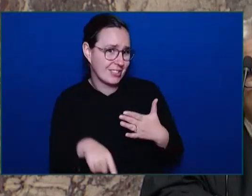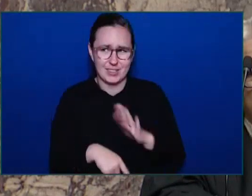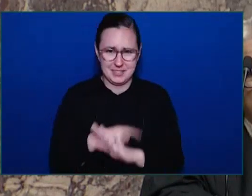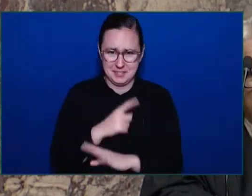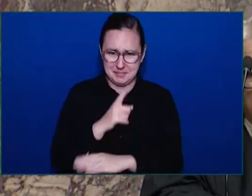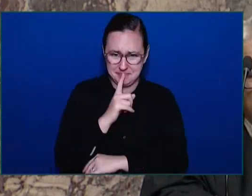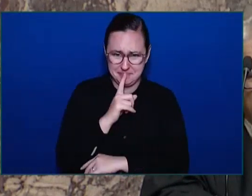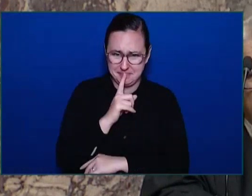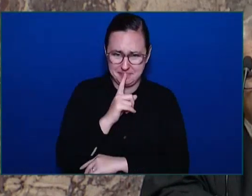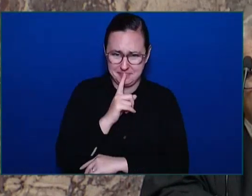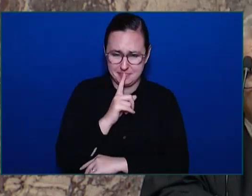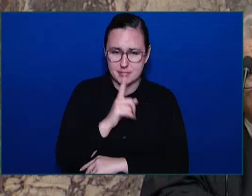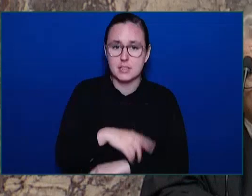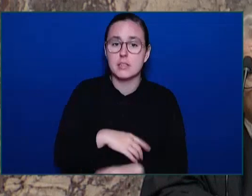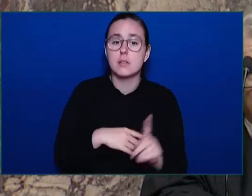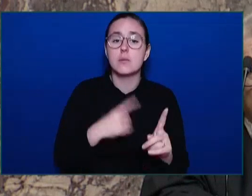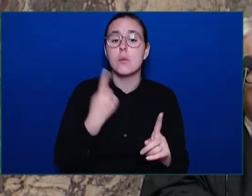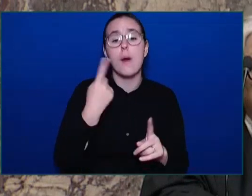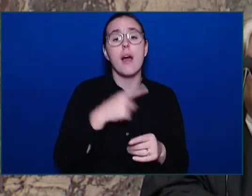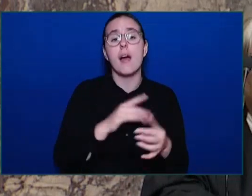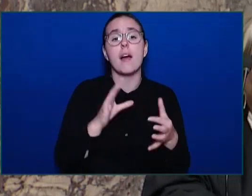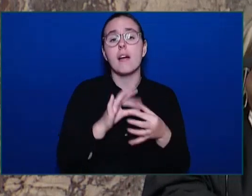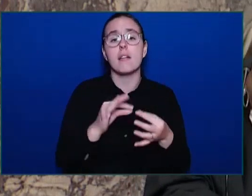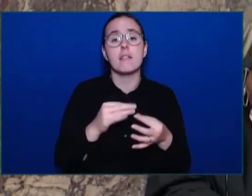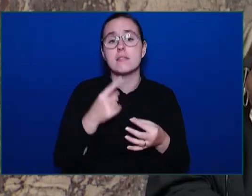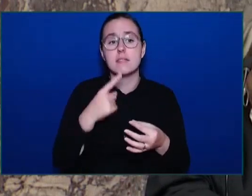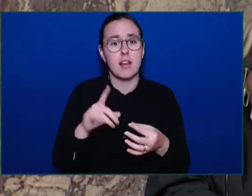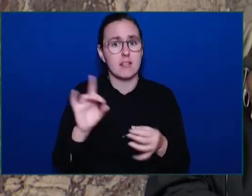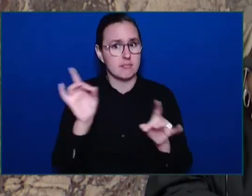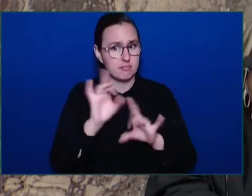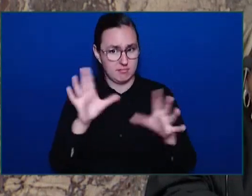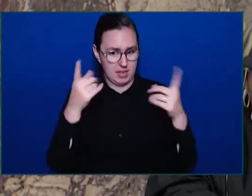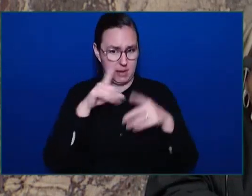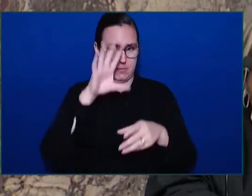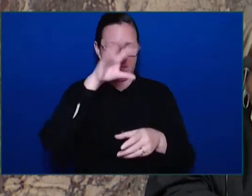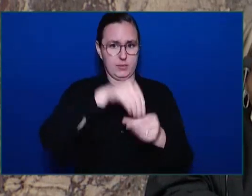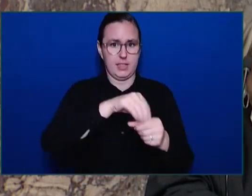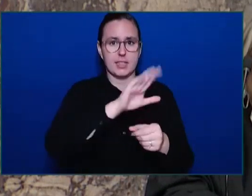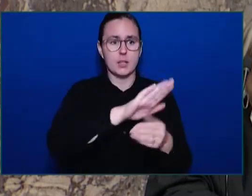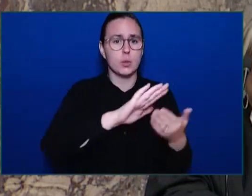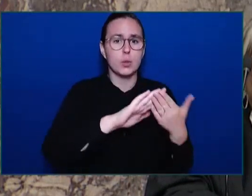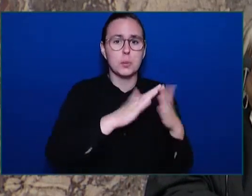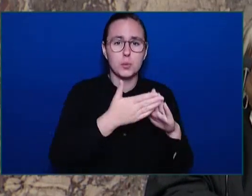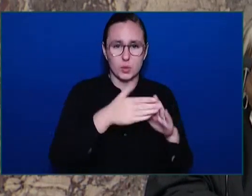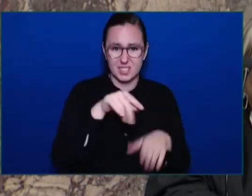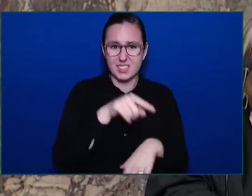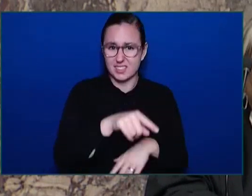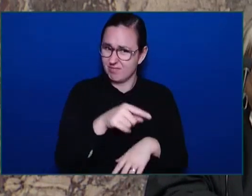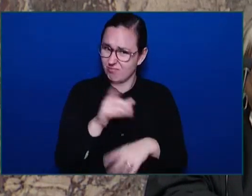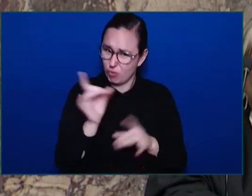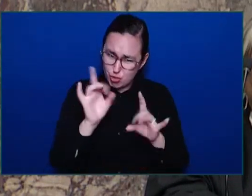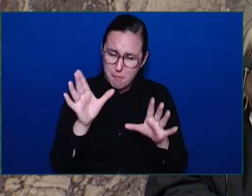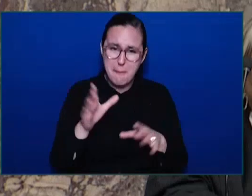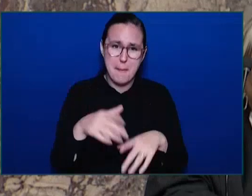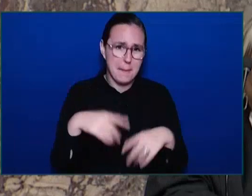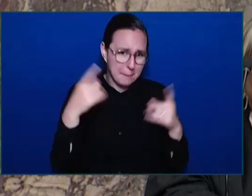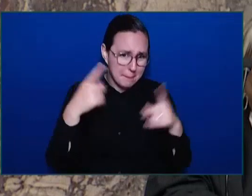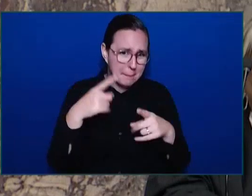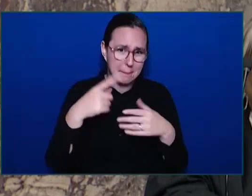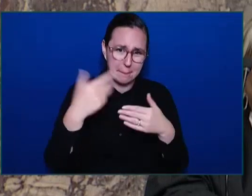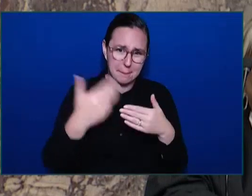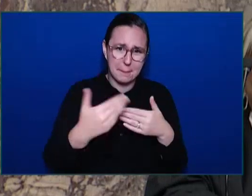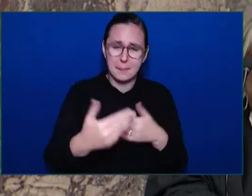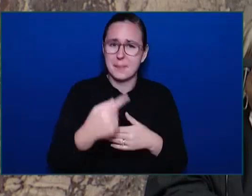the devastating impact of crime in her community. This is what she's got to say. And I quote, We've already had a loss of life from a robbery that became